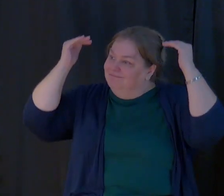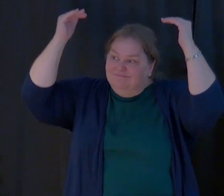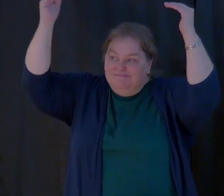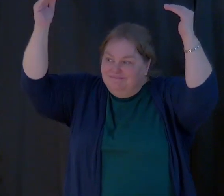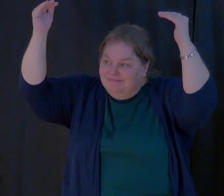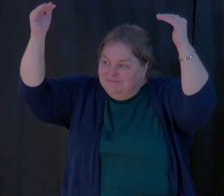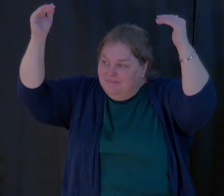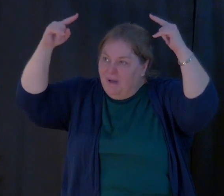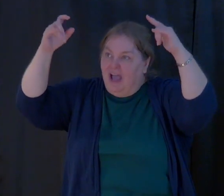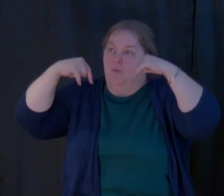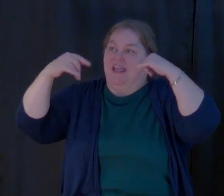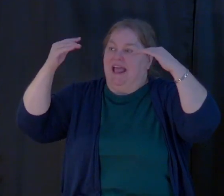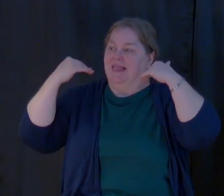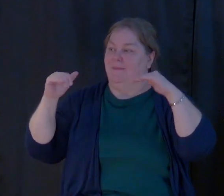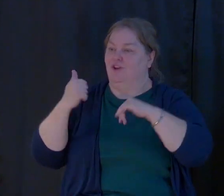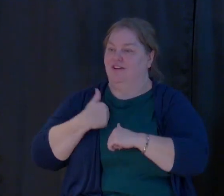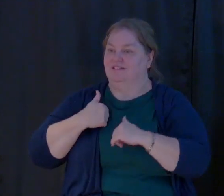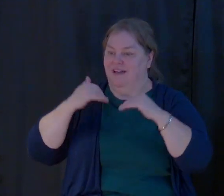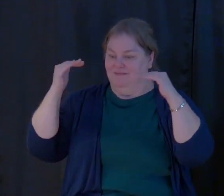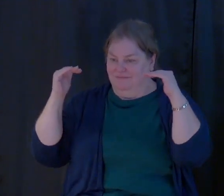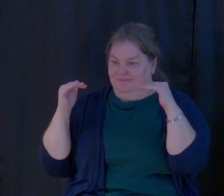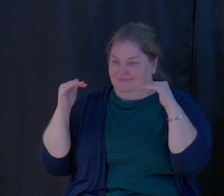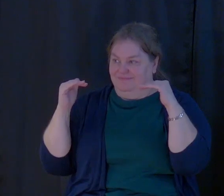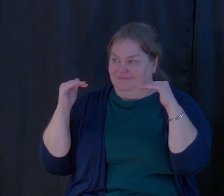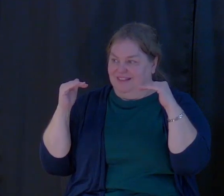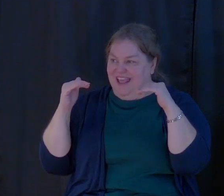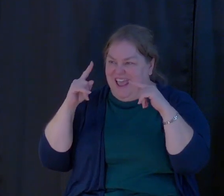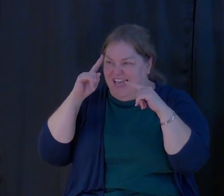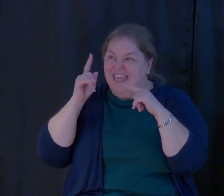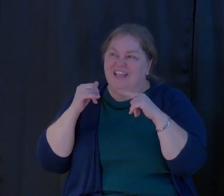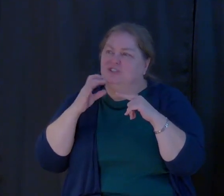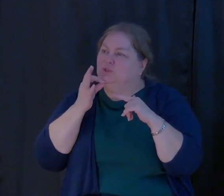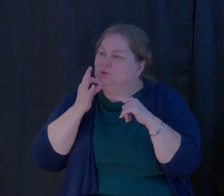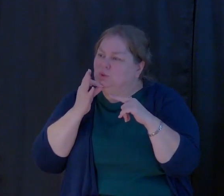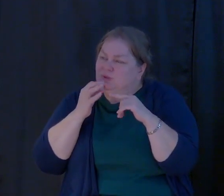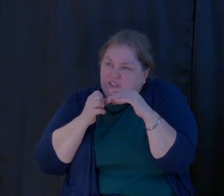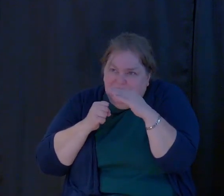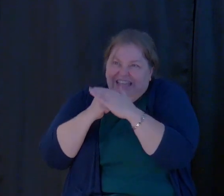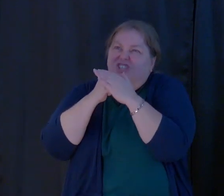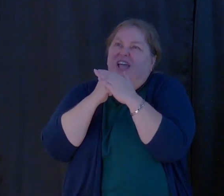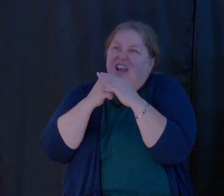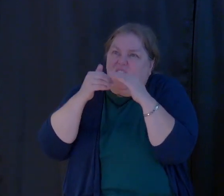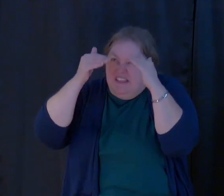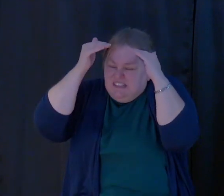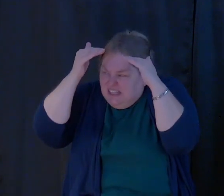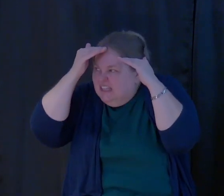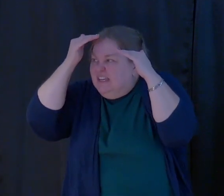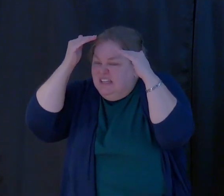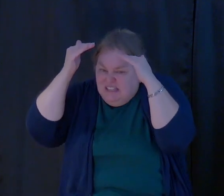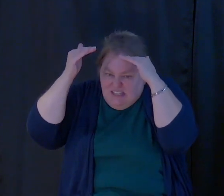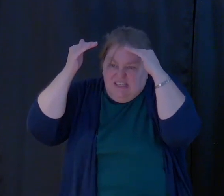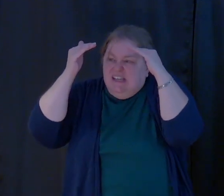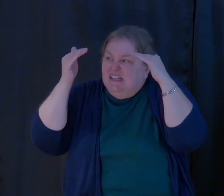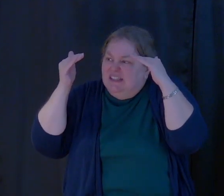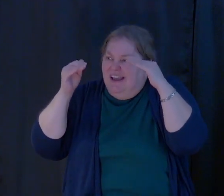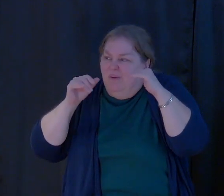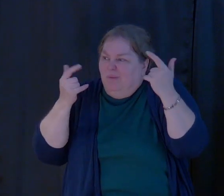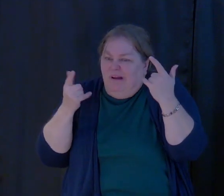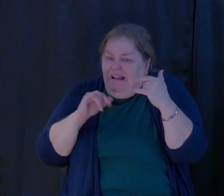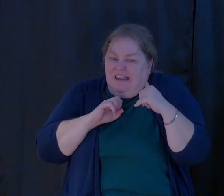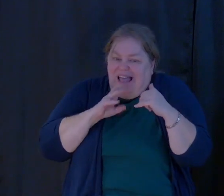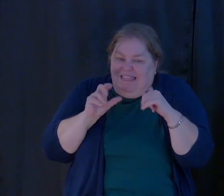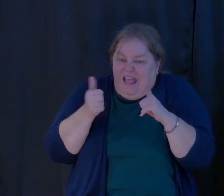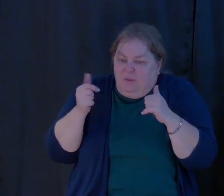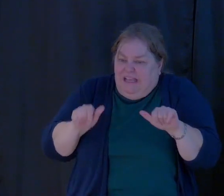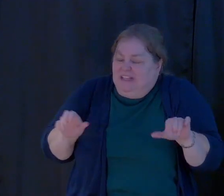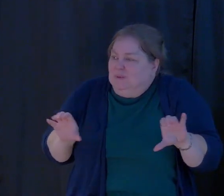for us. And pretty soon, we hit our head against that ceiling, thinking, there's nowhere, place to go. And we fail